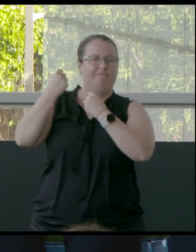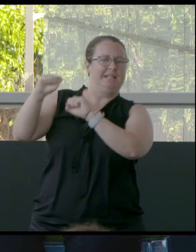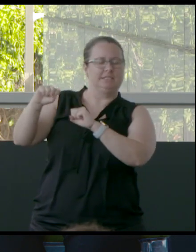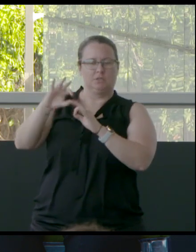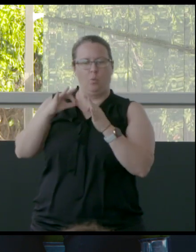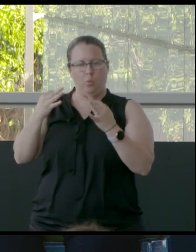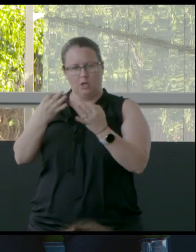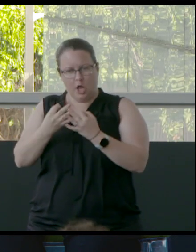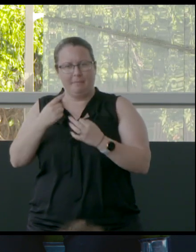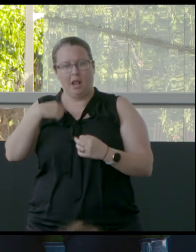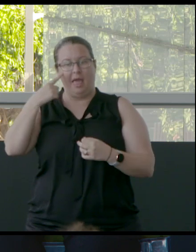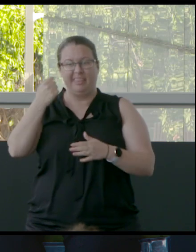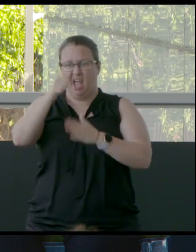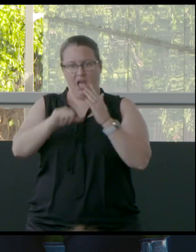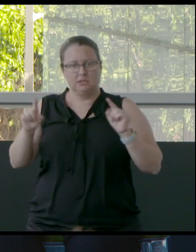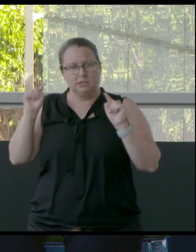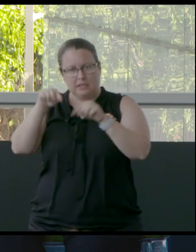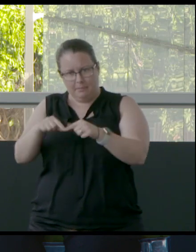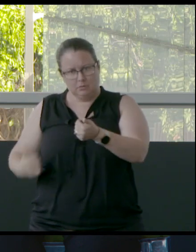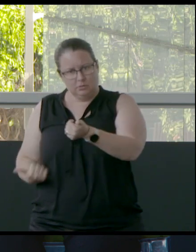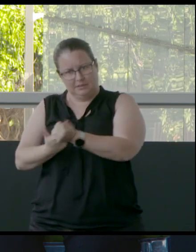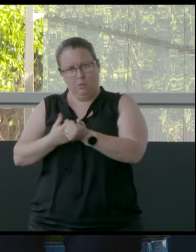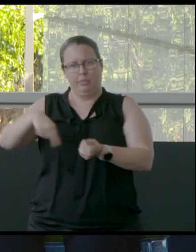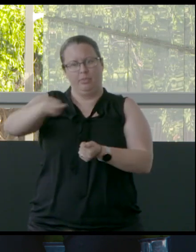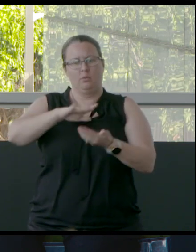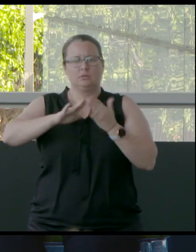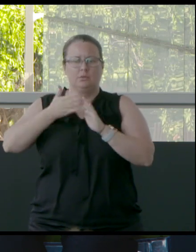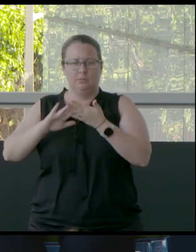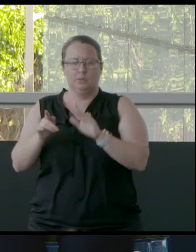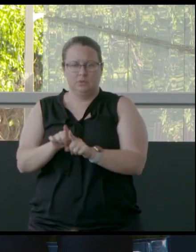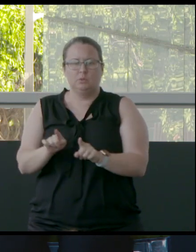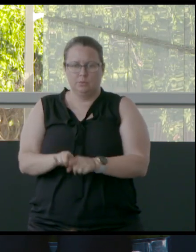like that, but I think artists could come in and also support those communities too.